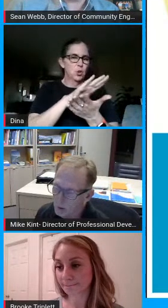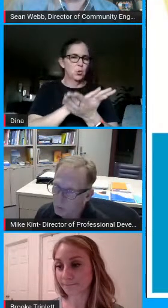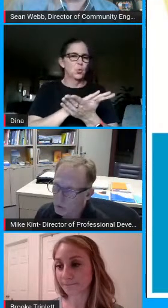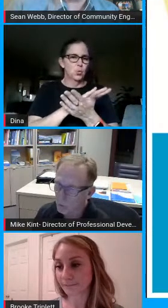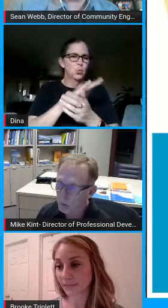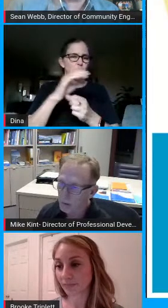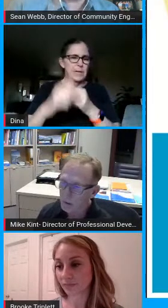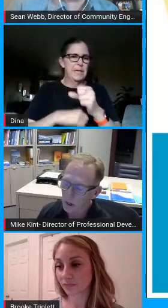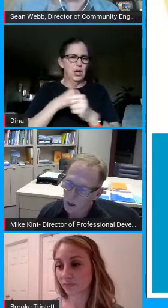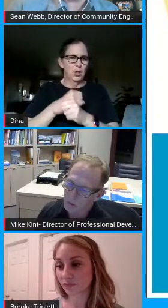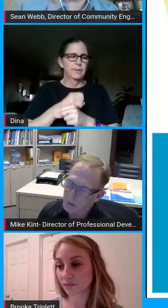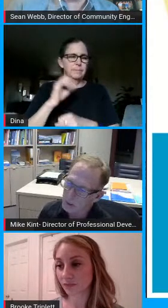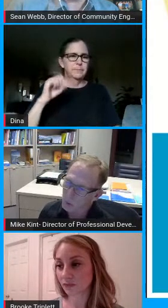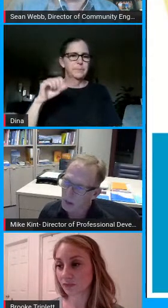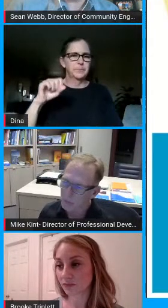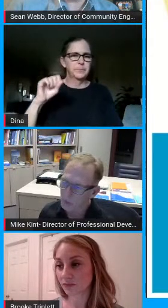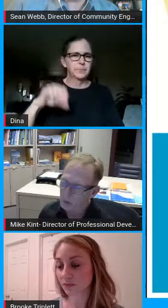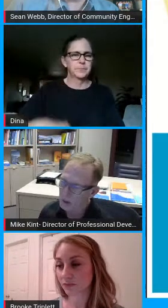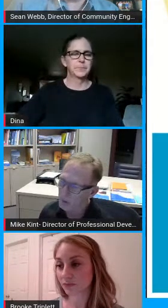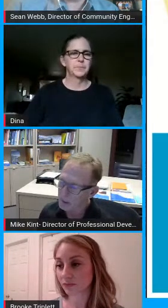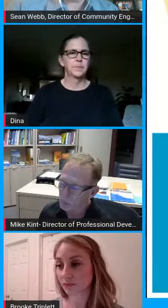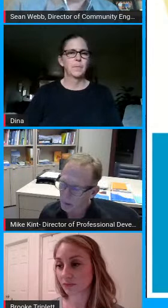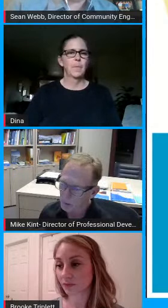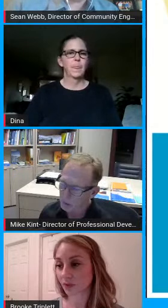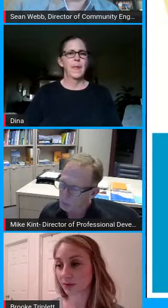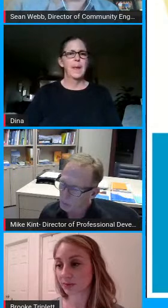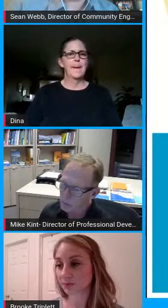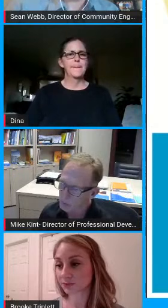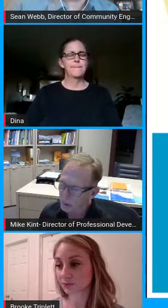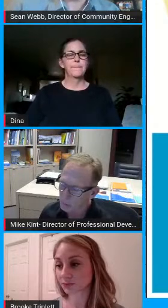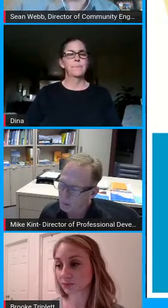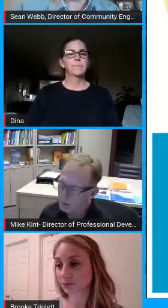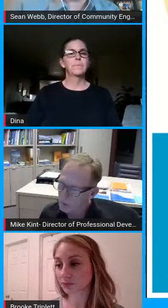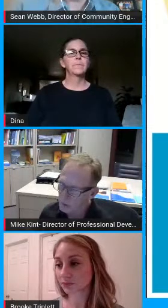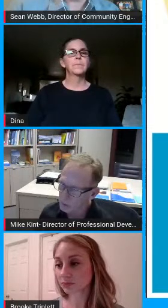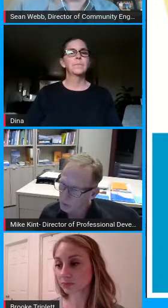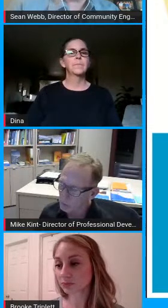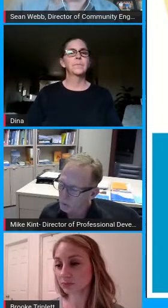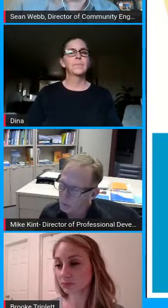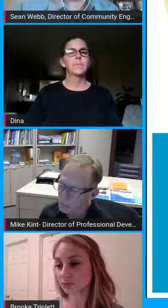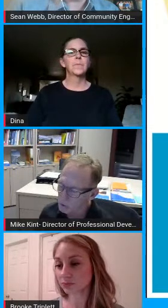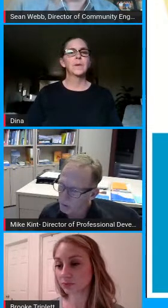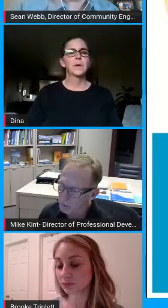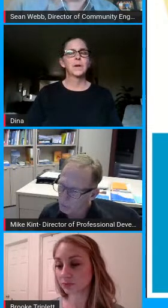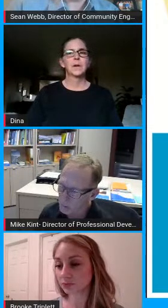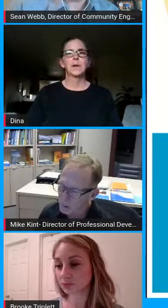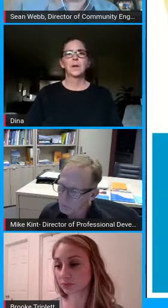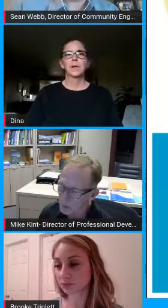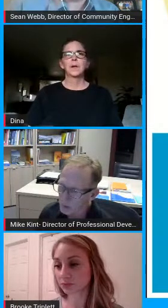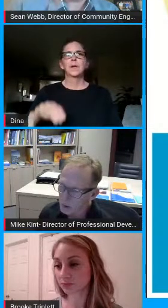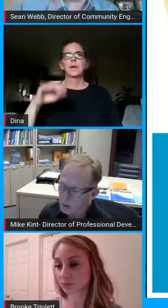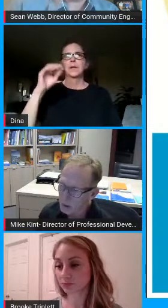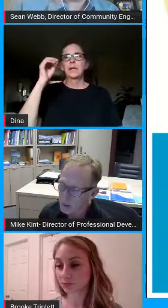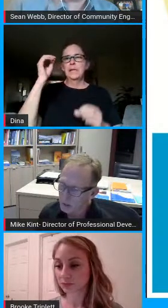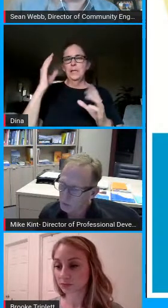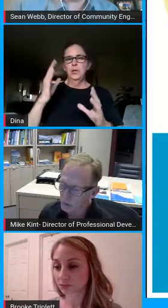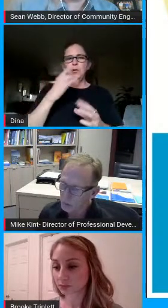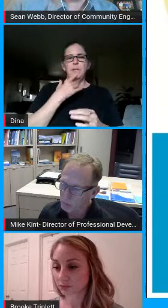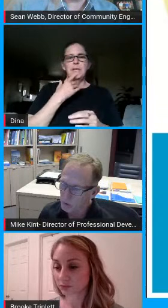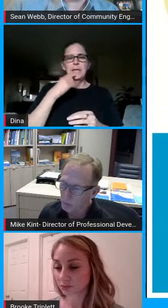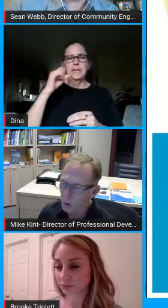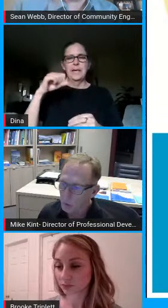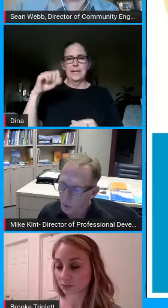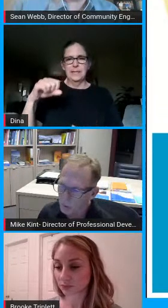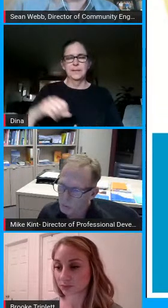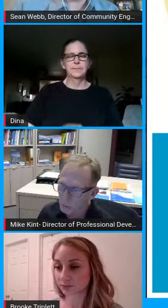and what's really uh neat about this i ready and parents are going to be really excited about and teachers as well and they've been trained this week is it has